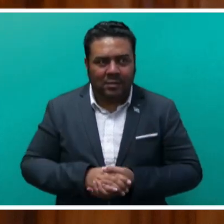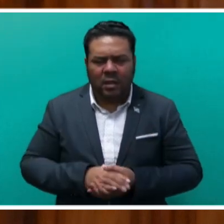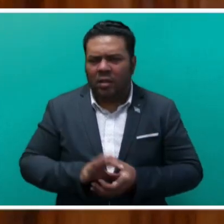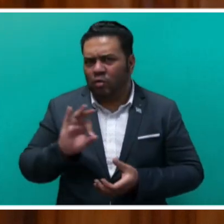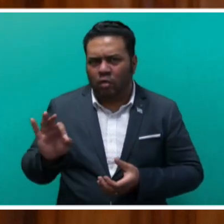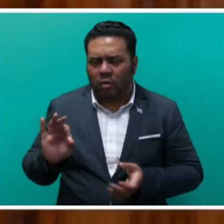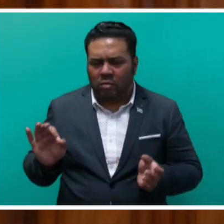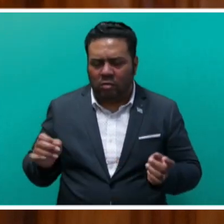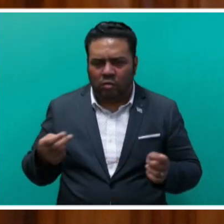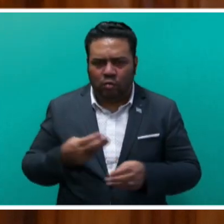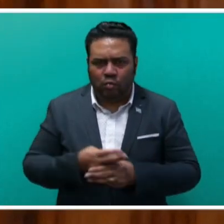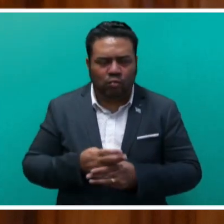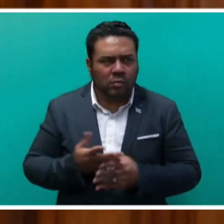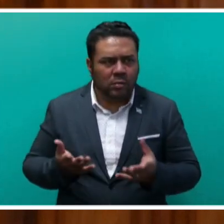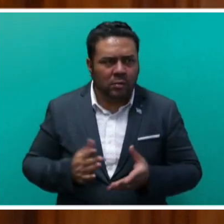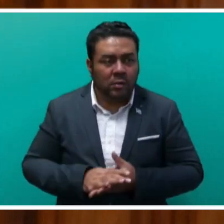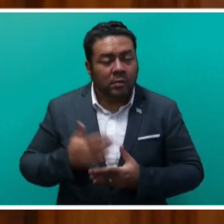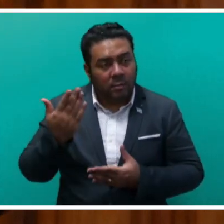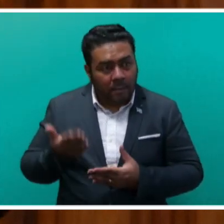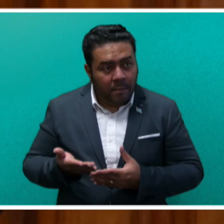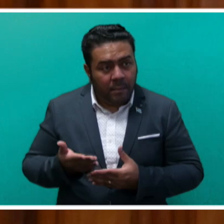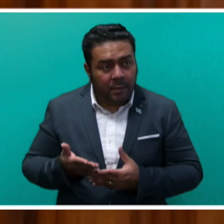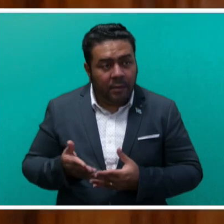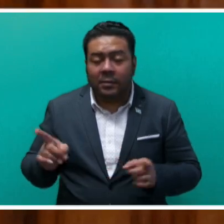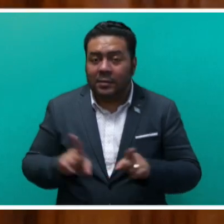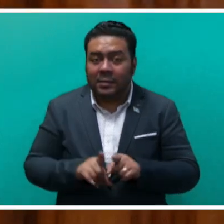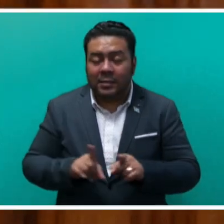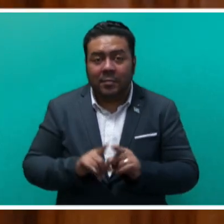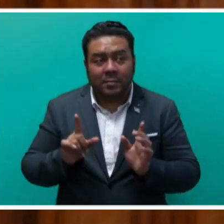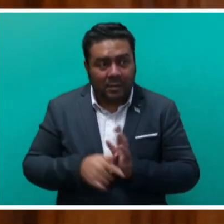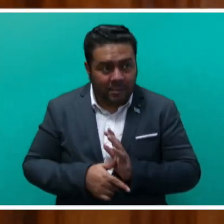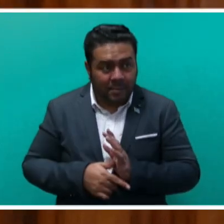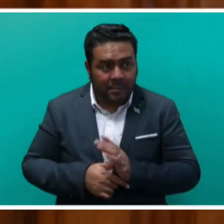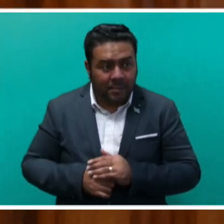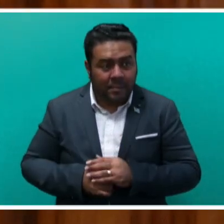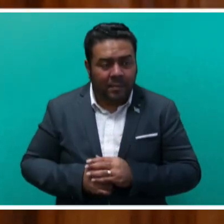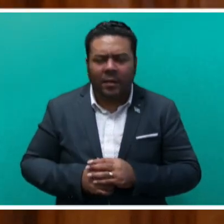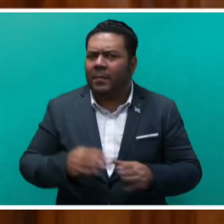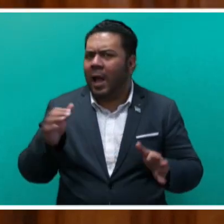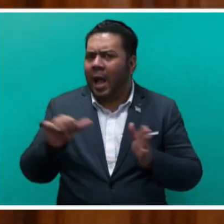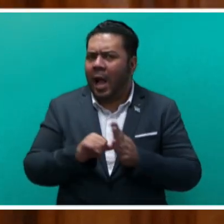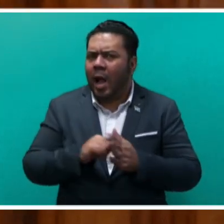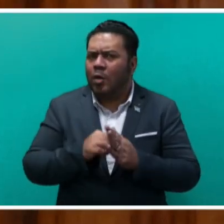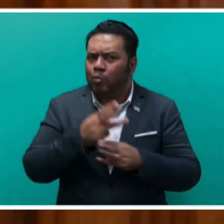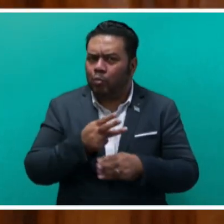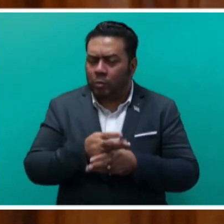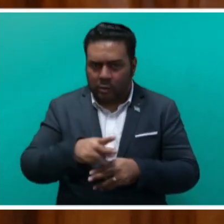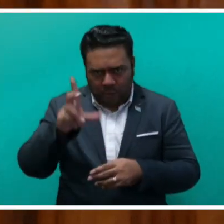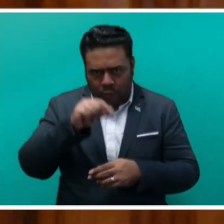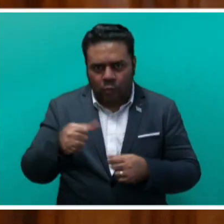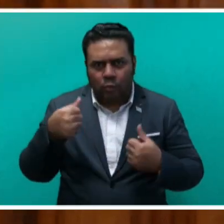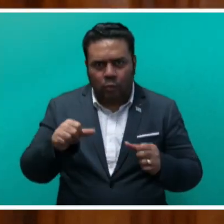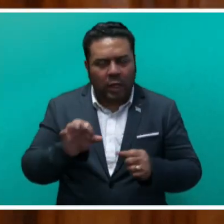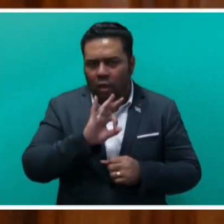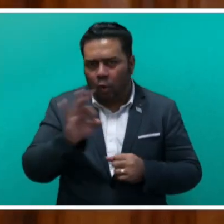treated. Honourable Speaker, at the same time, there are native species, the hardwood of which are naturally durable and do not